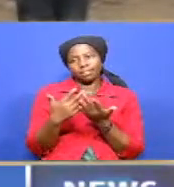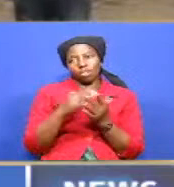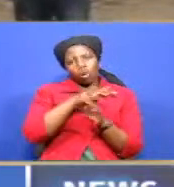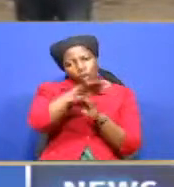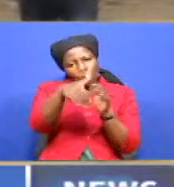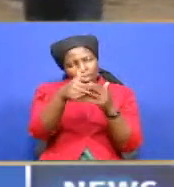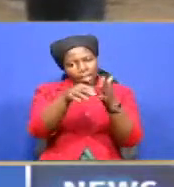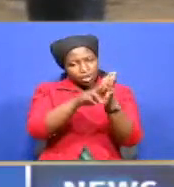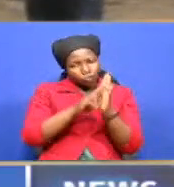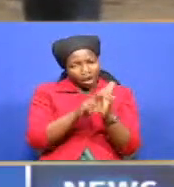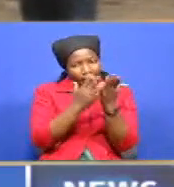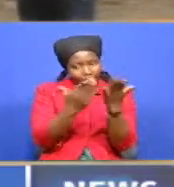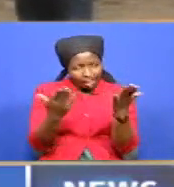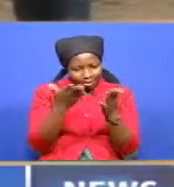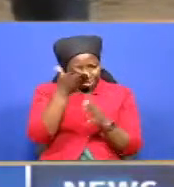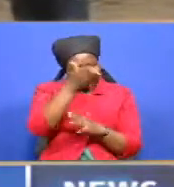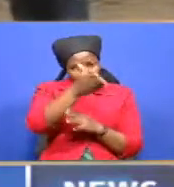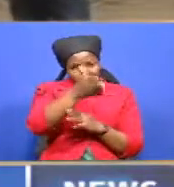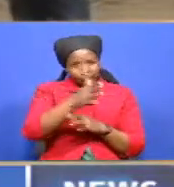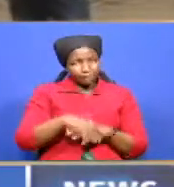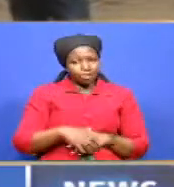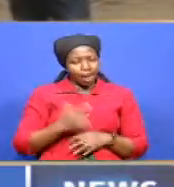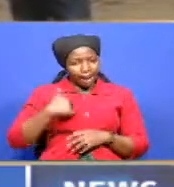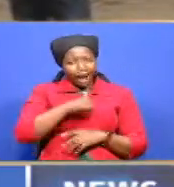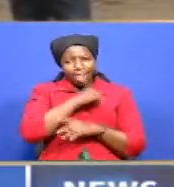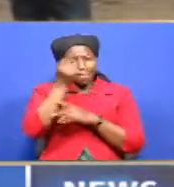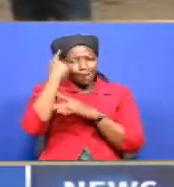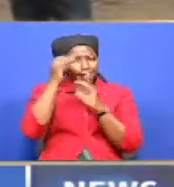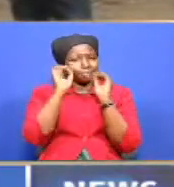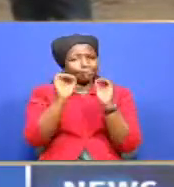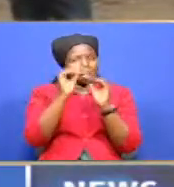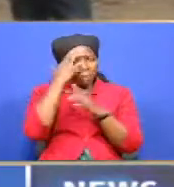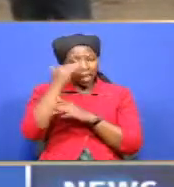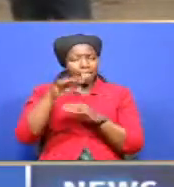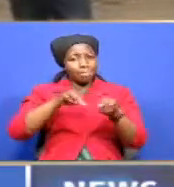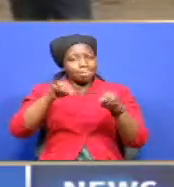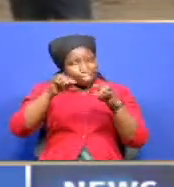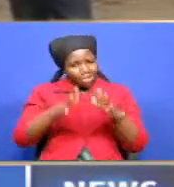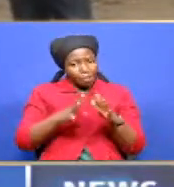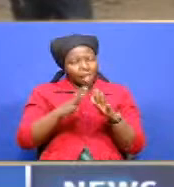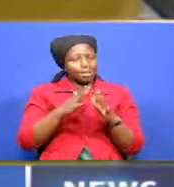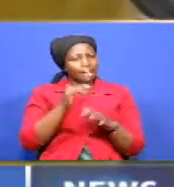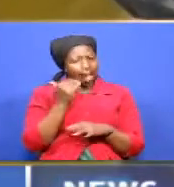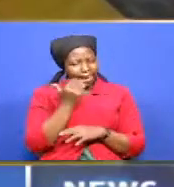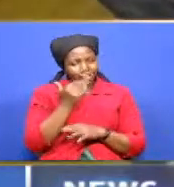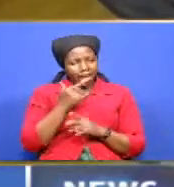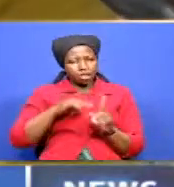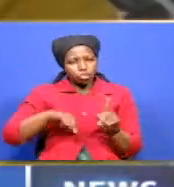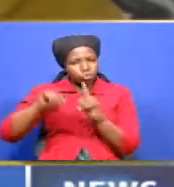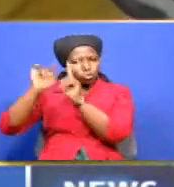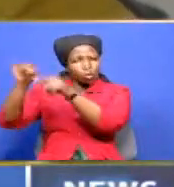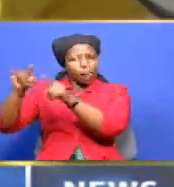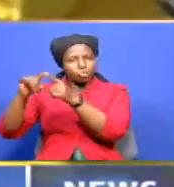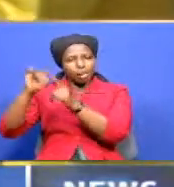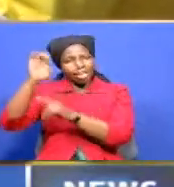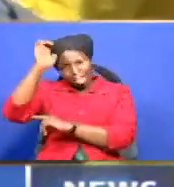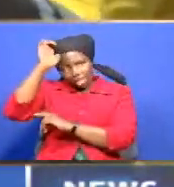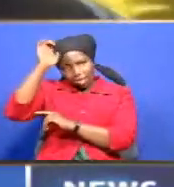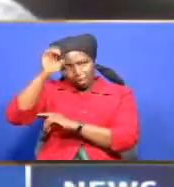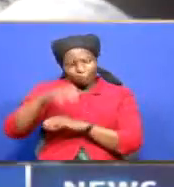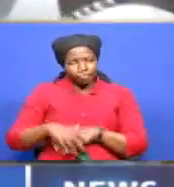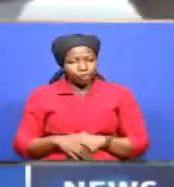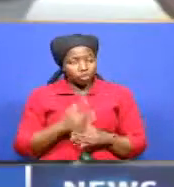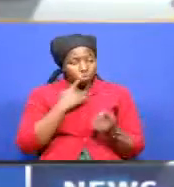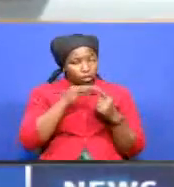items we do not understand why the manager is reversing us speaking to channel one on phone